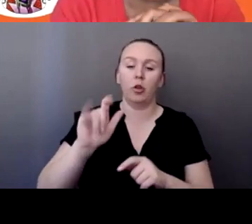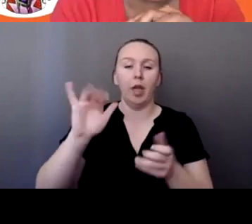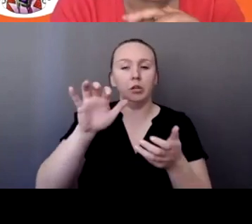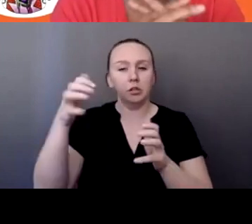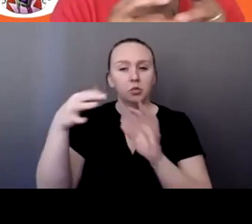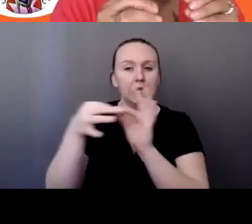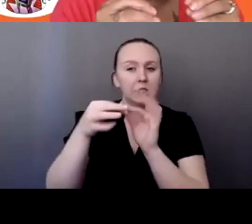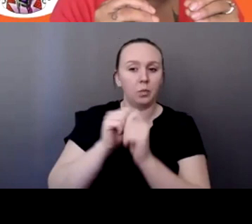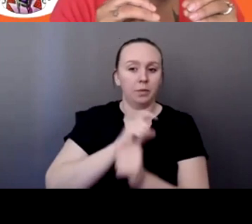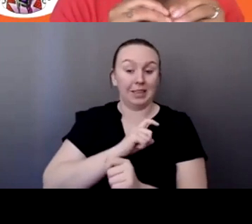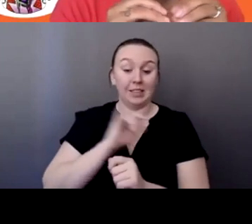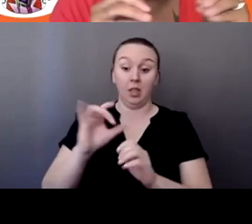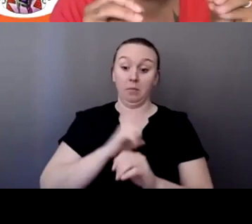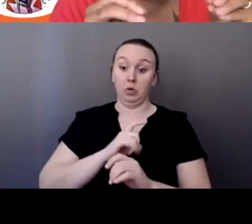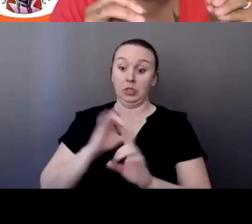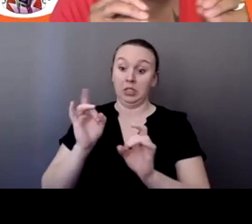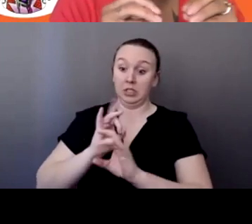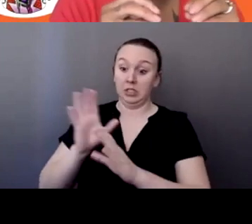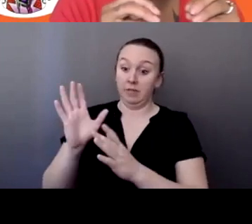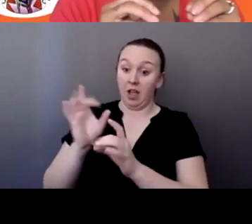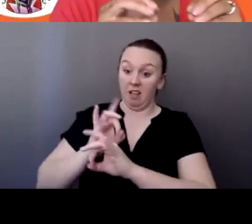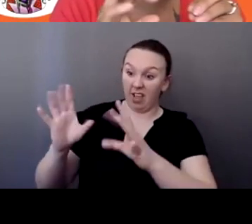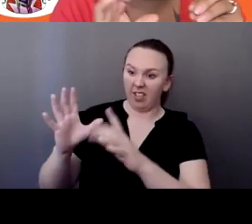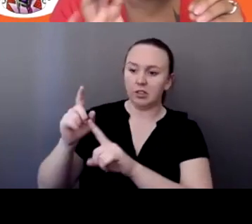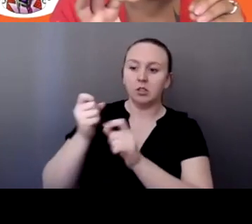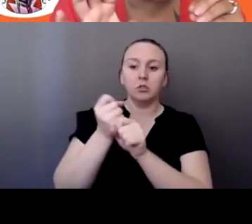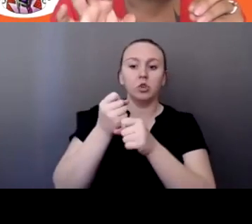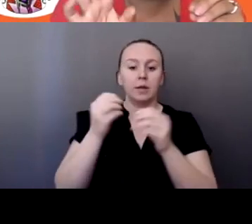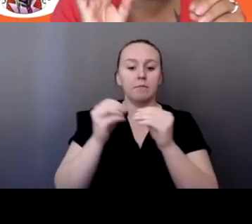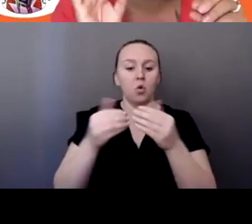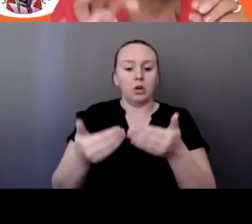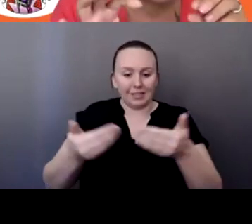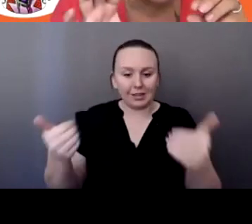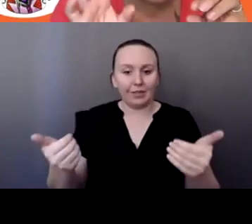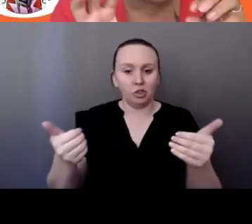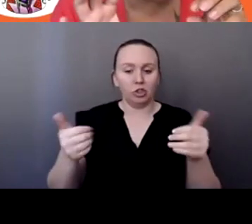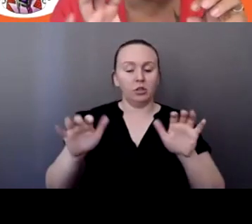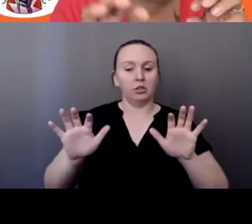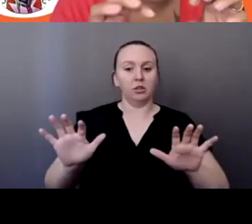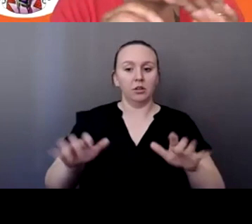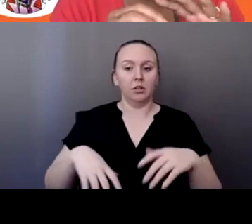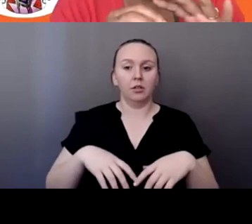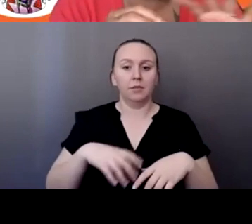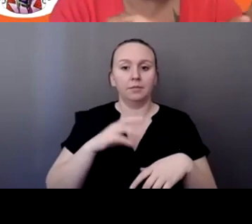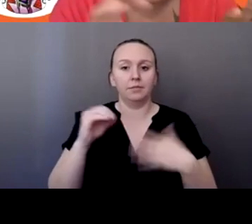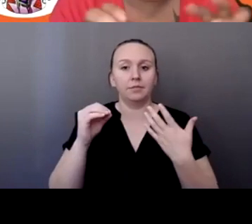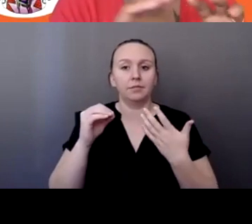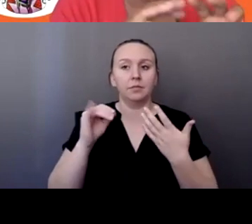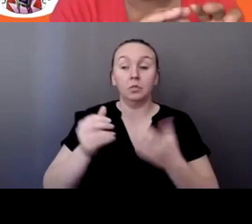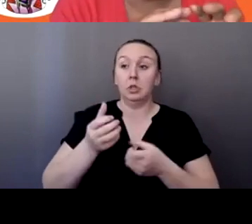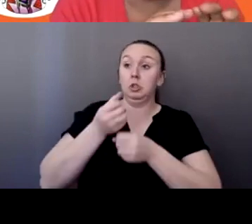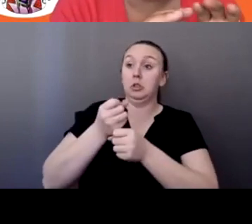brutality almost creates a division between folks who we are entrusting to protect our communities with the